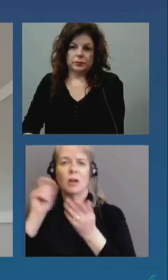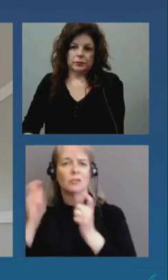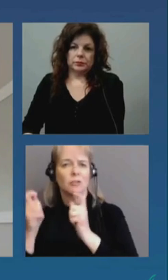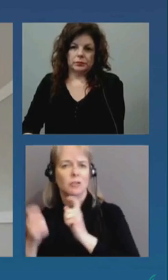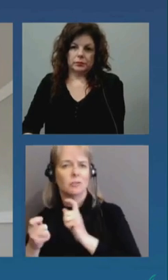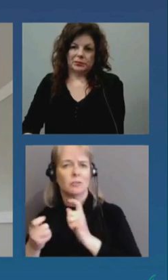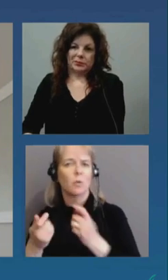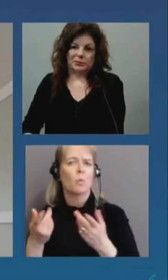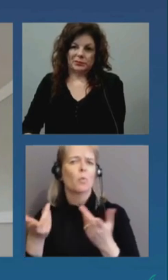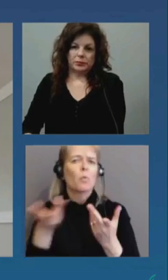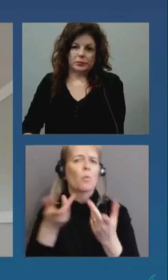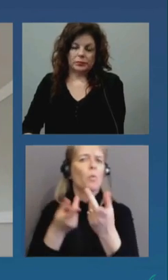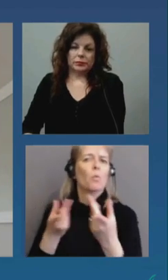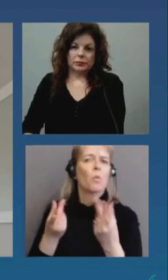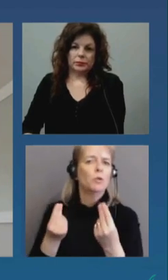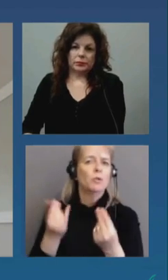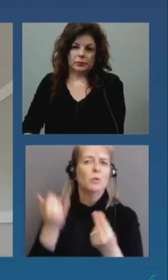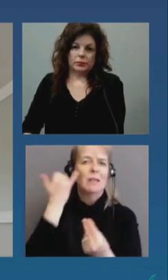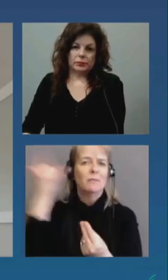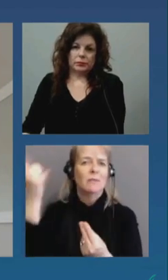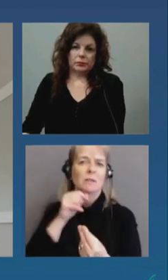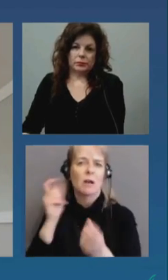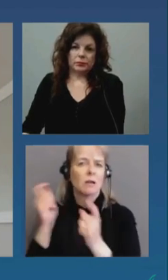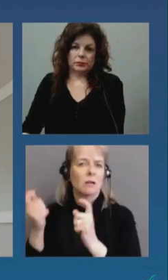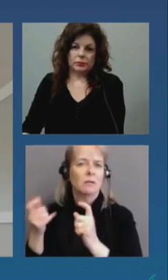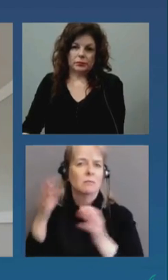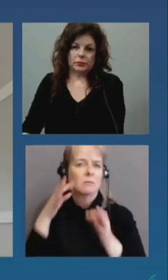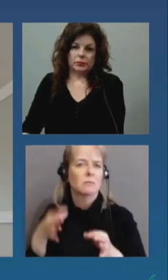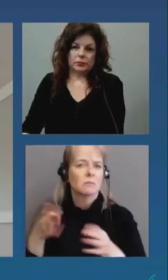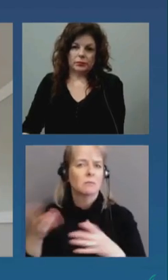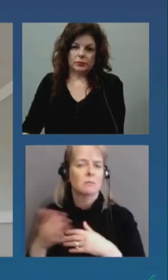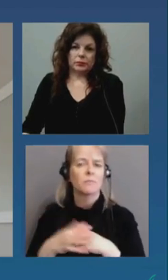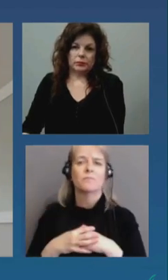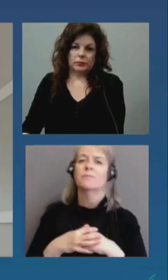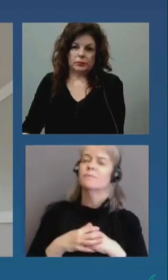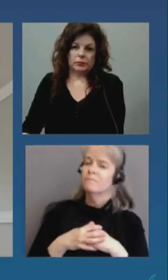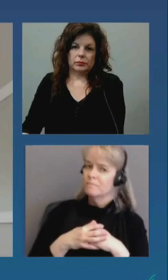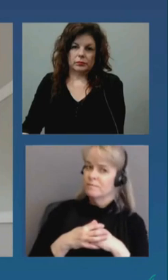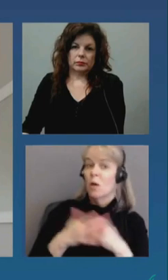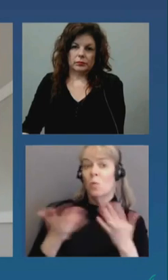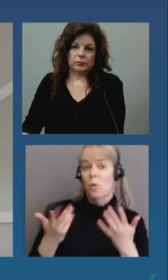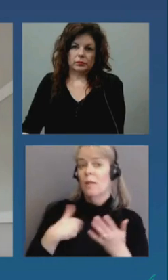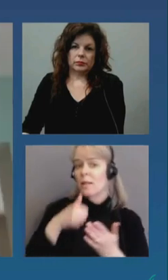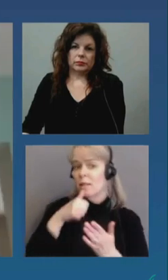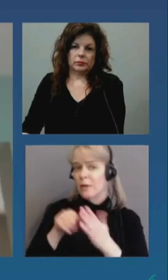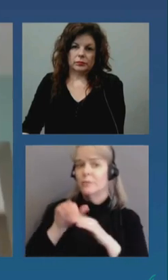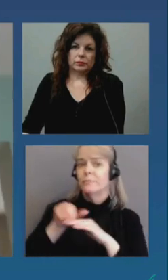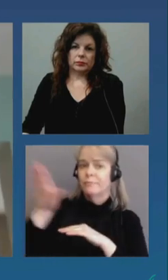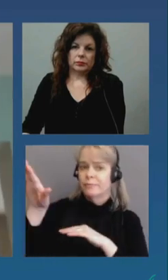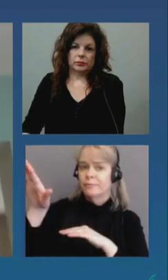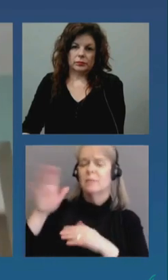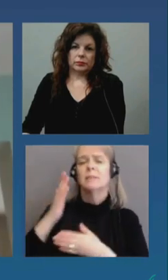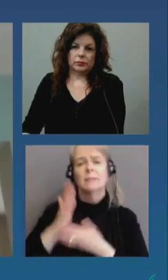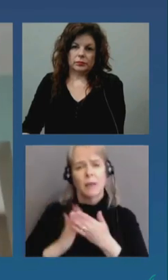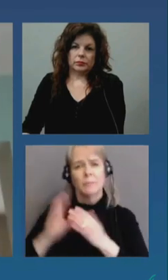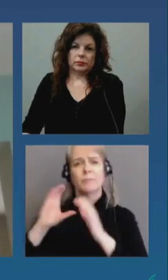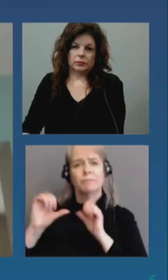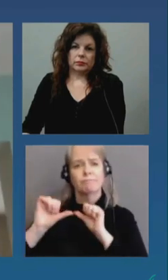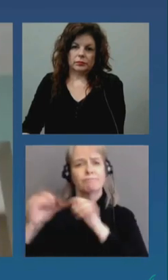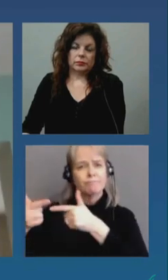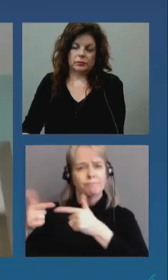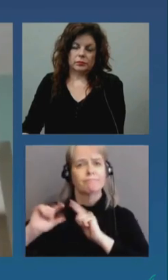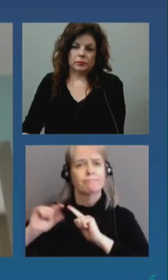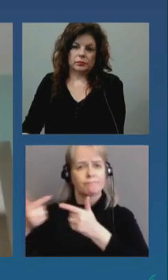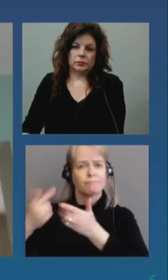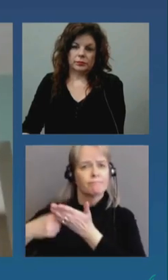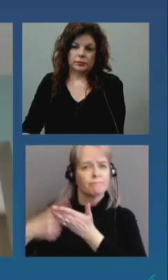well we sent the letter and uh there have been communications back and forth between oph and and the government on this